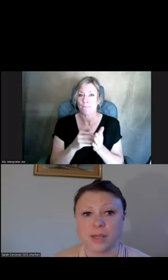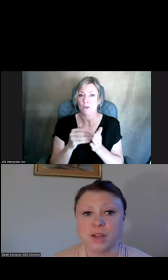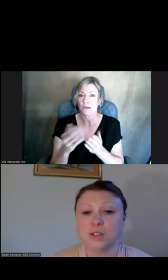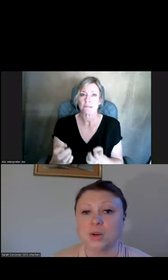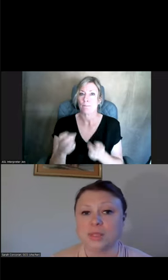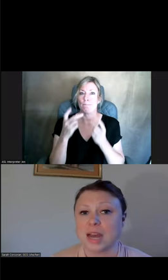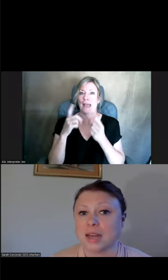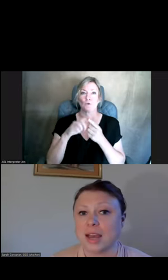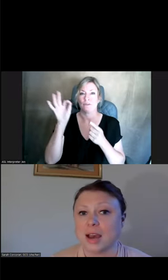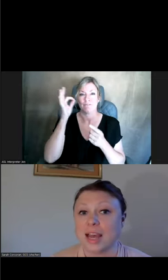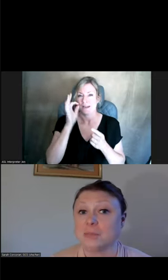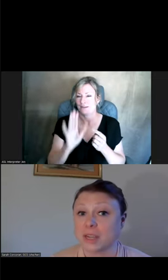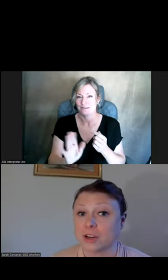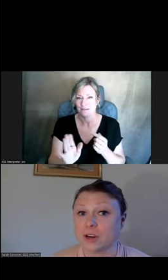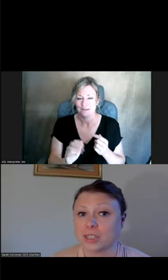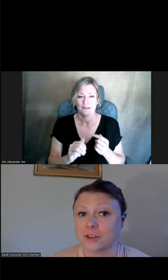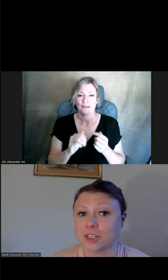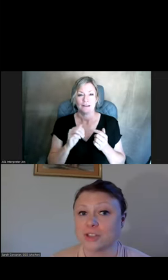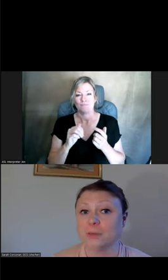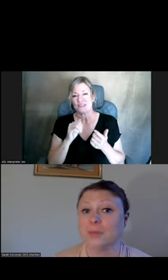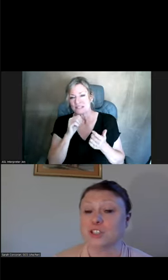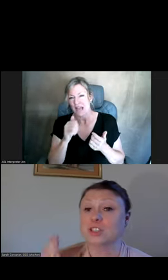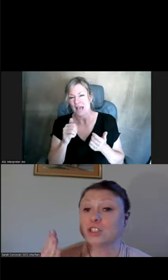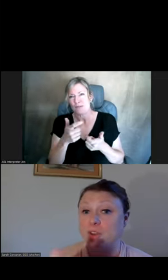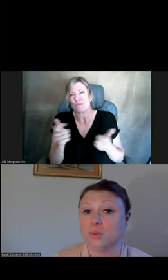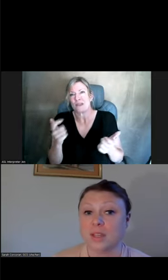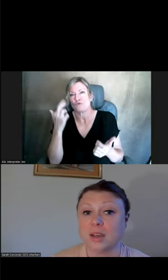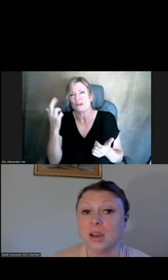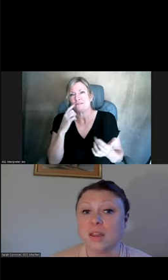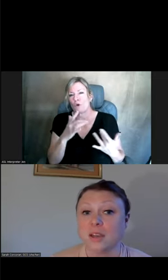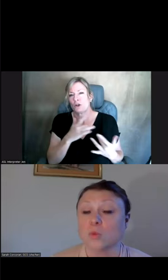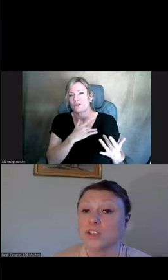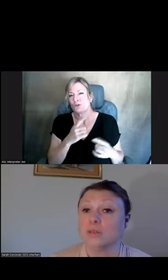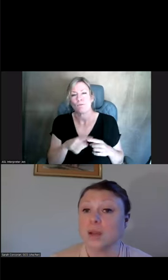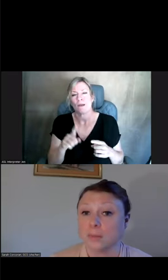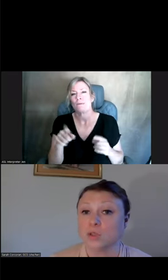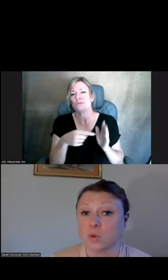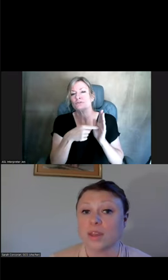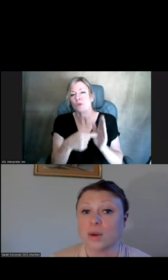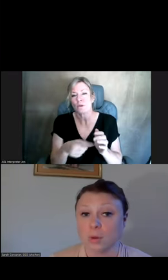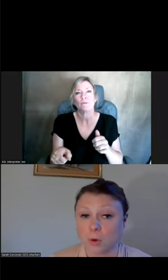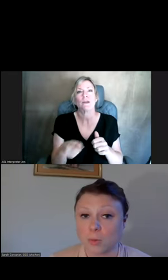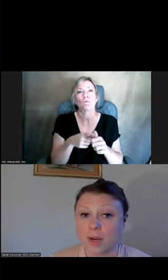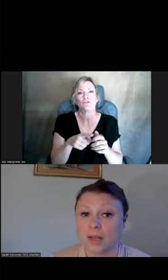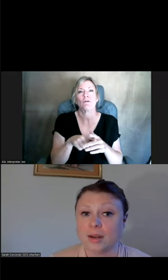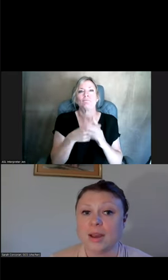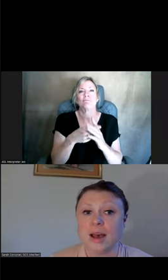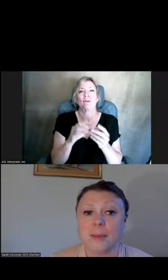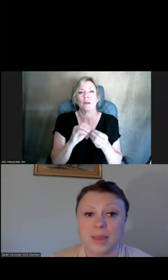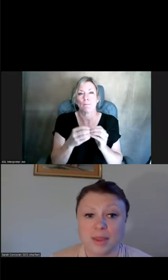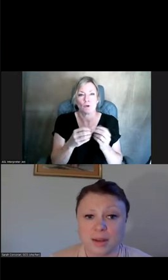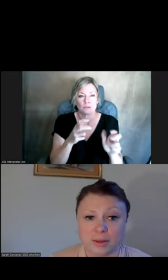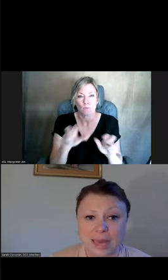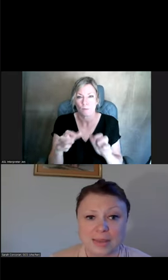federal government. So it's not as big of a cause for concern, but just showing you what the original numbers were that were appropriated.